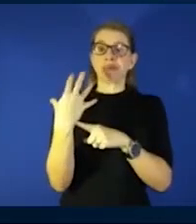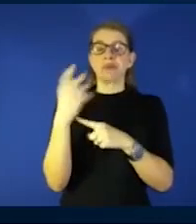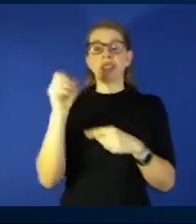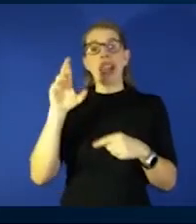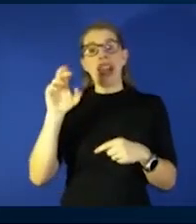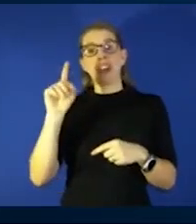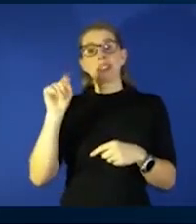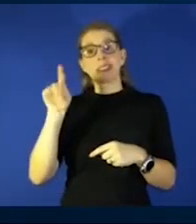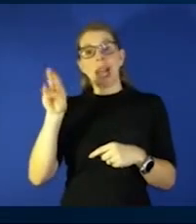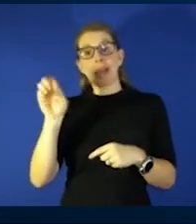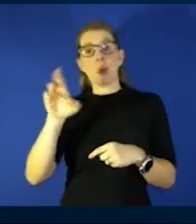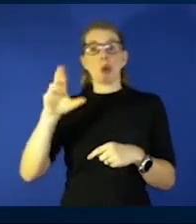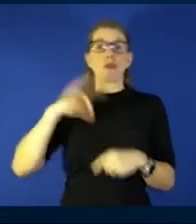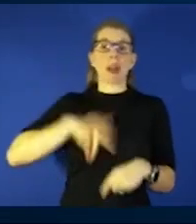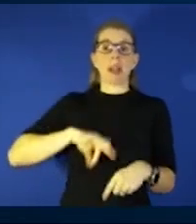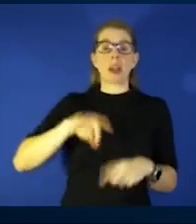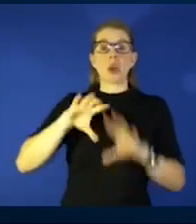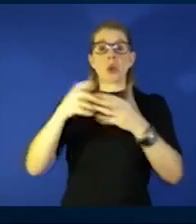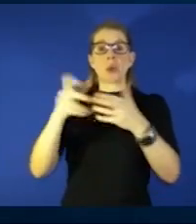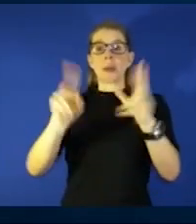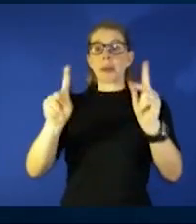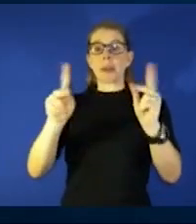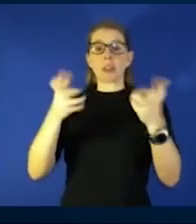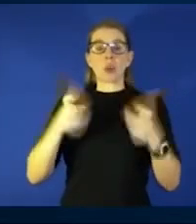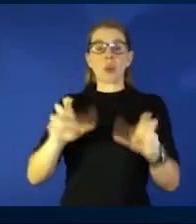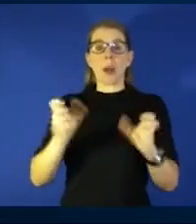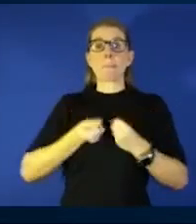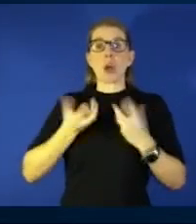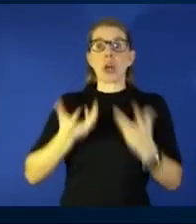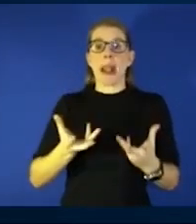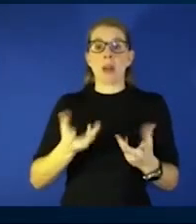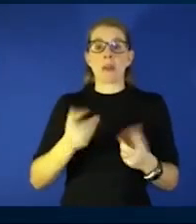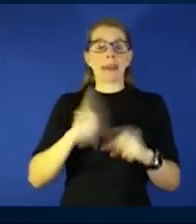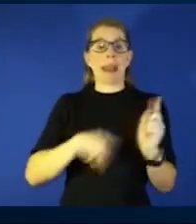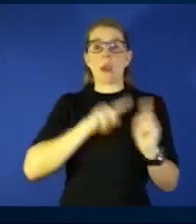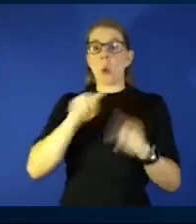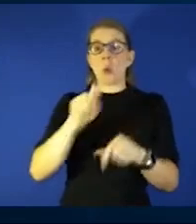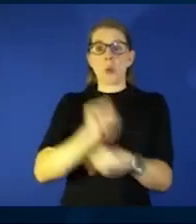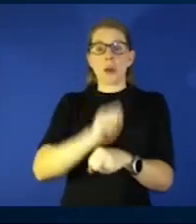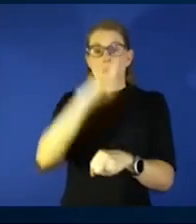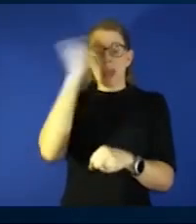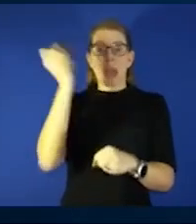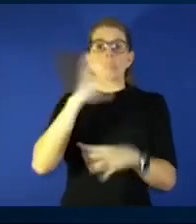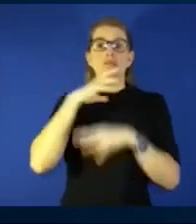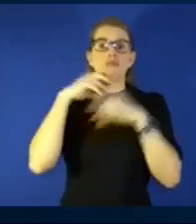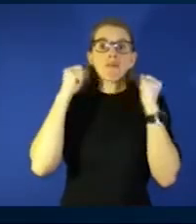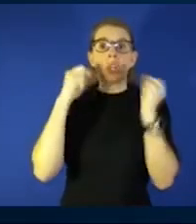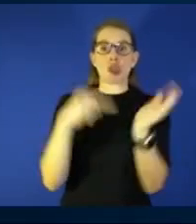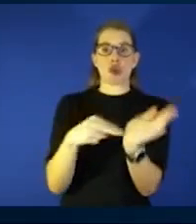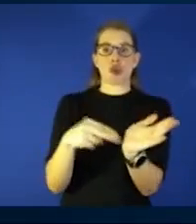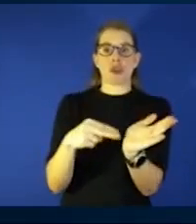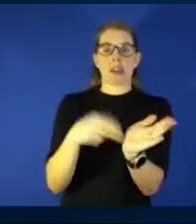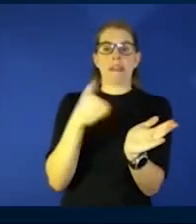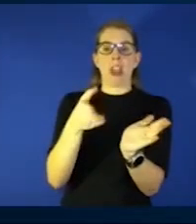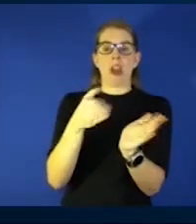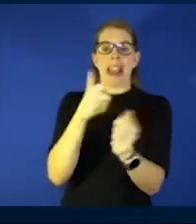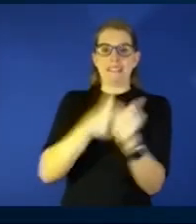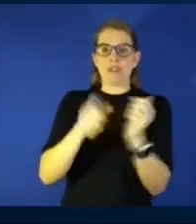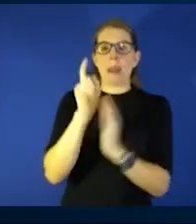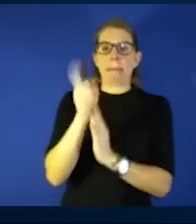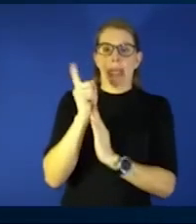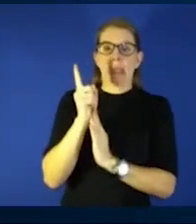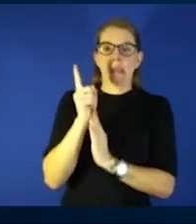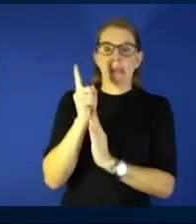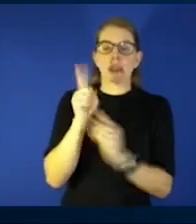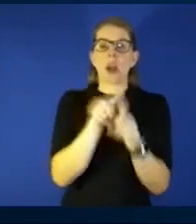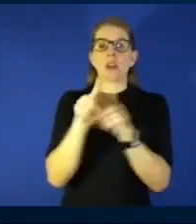are groups of people you do not want in getting burnt out who can't come to work because of that it is the nurses who are there minute by minute and it's the respiratory